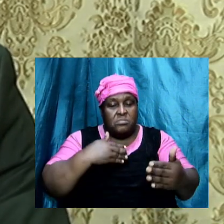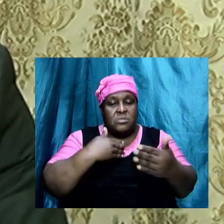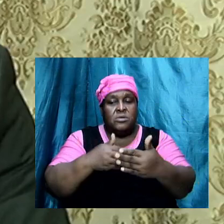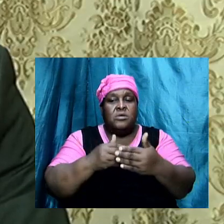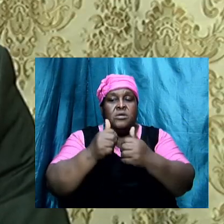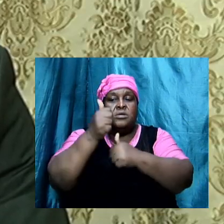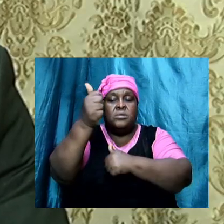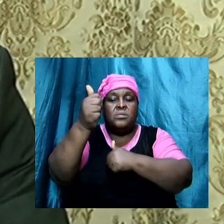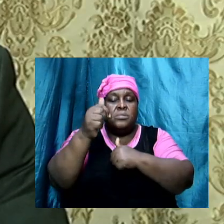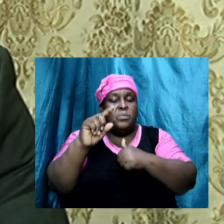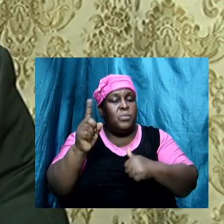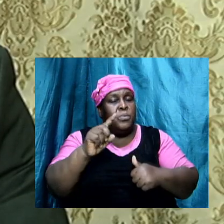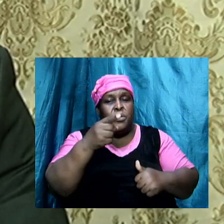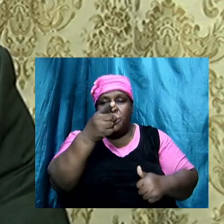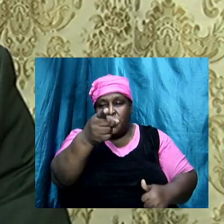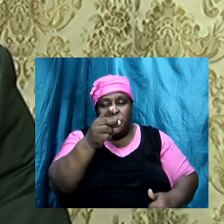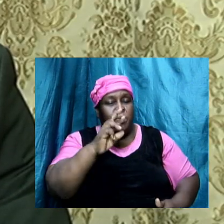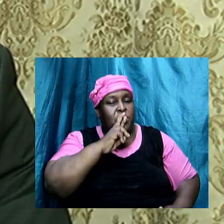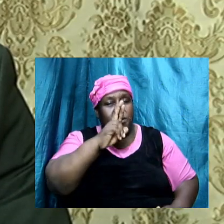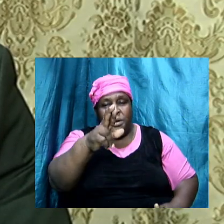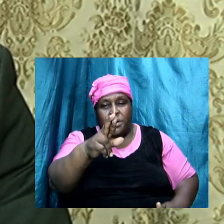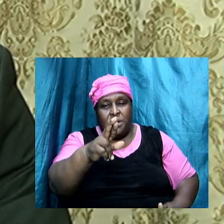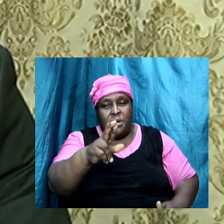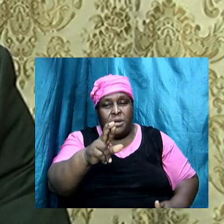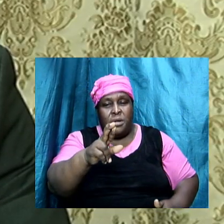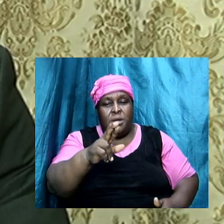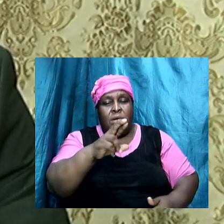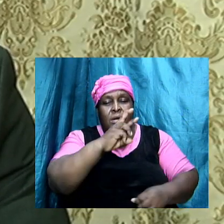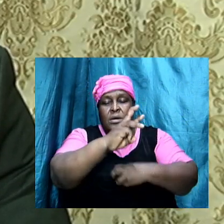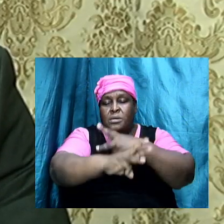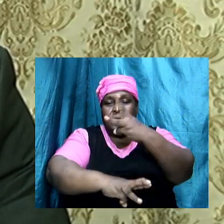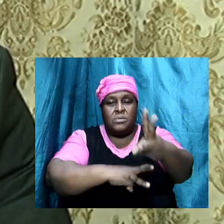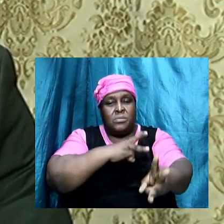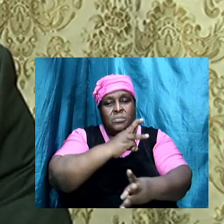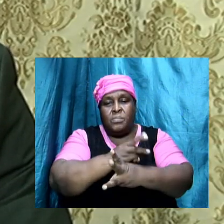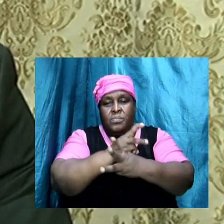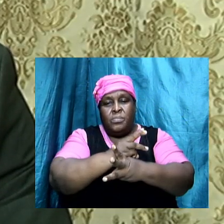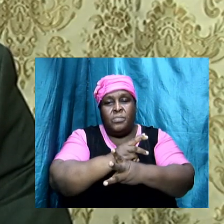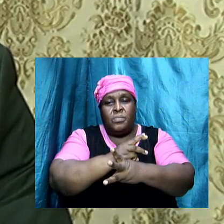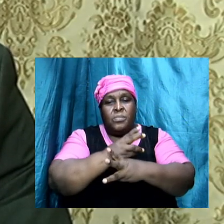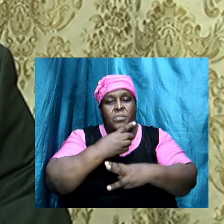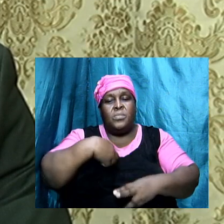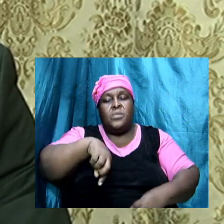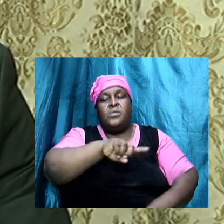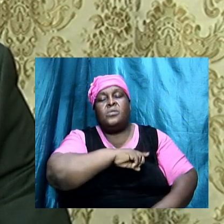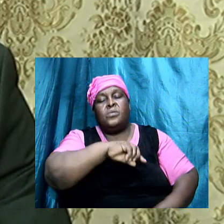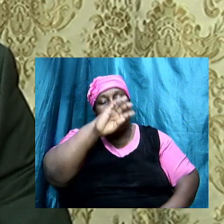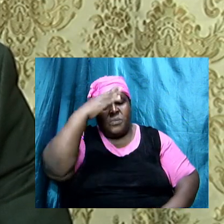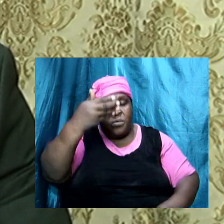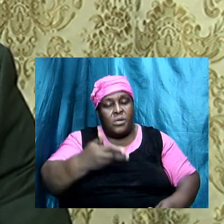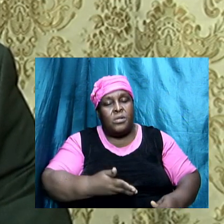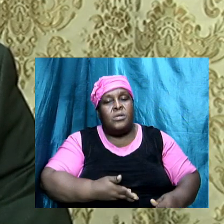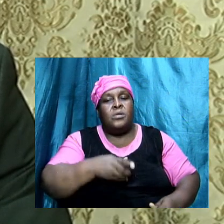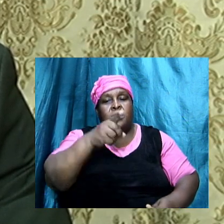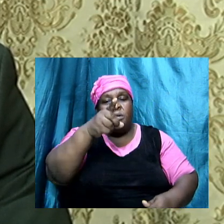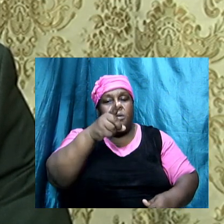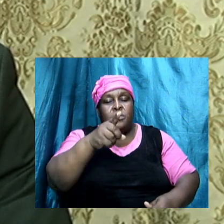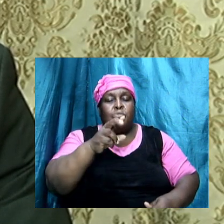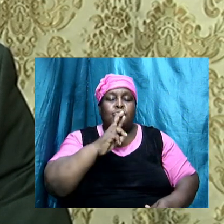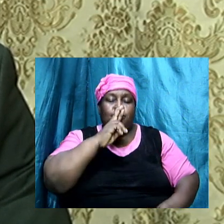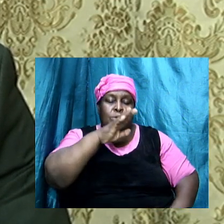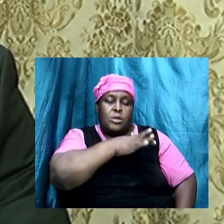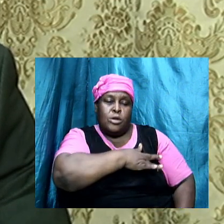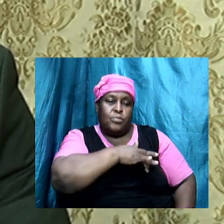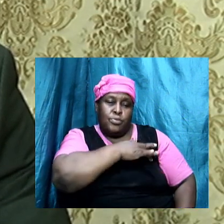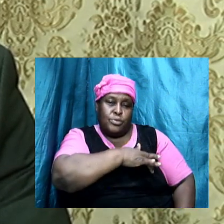tuning in from, wherever you are from across the world, we welcome you and we really appreciate, you know,